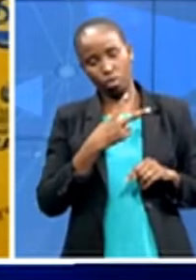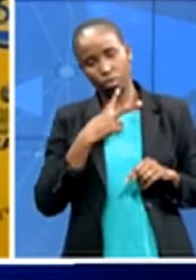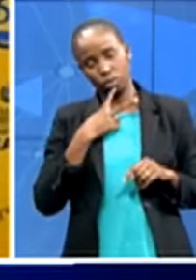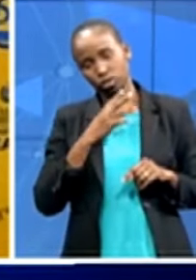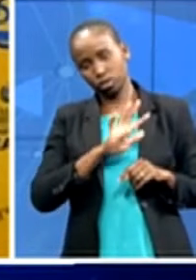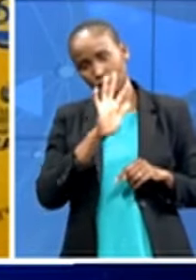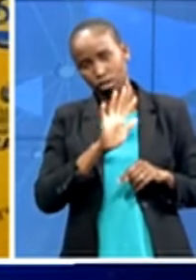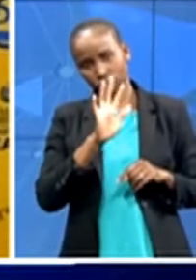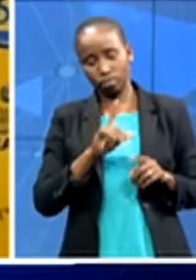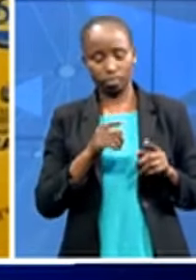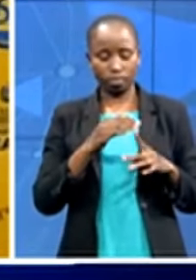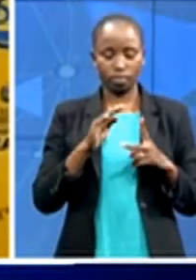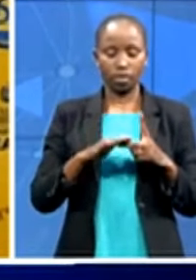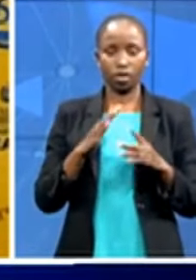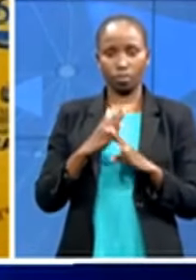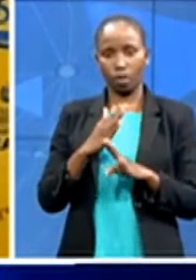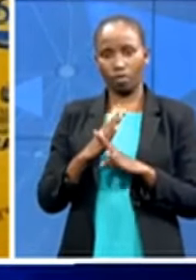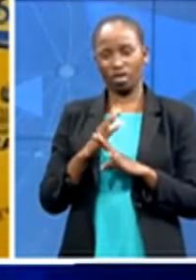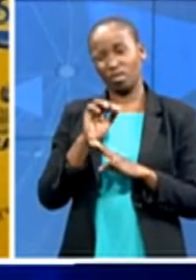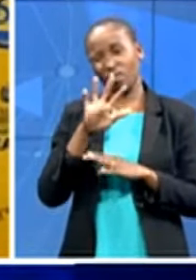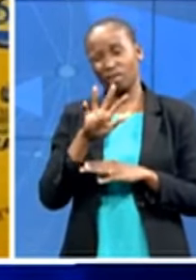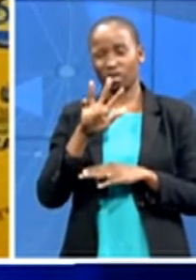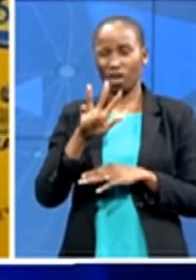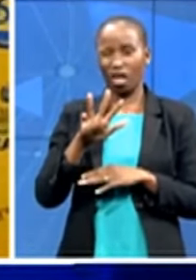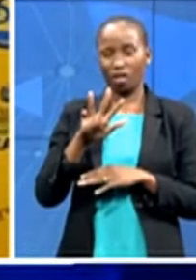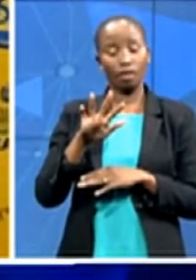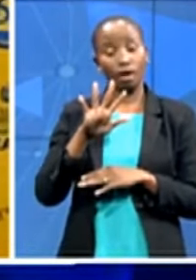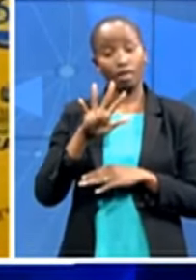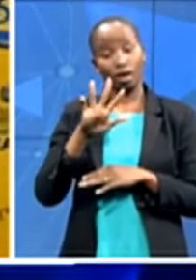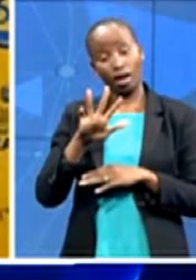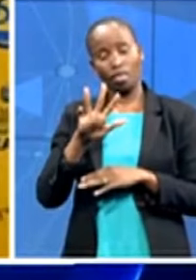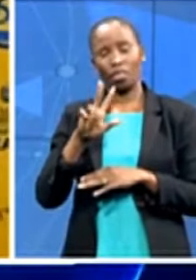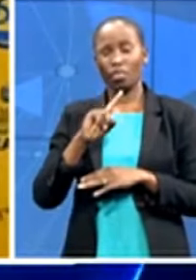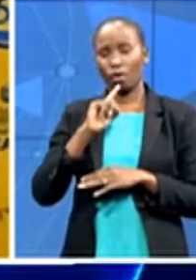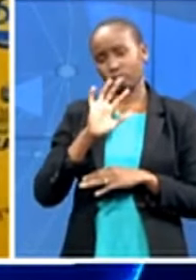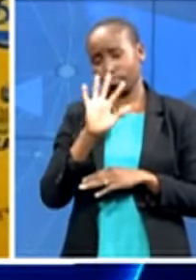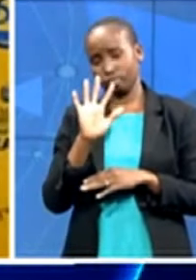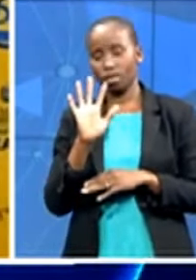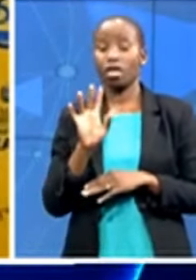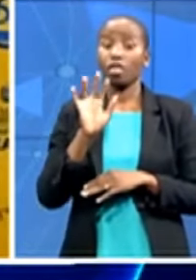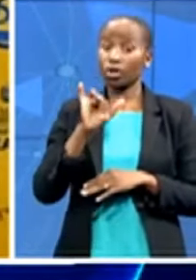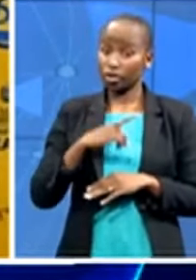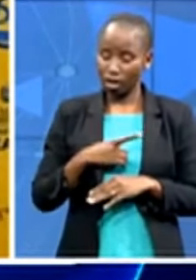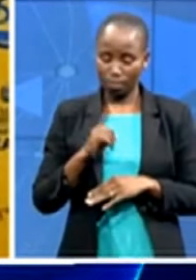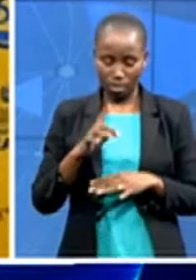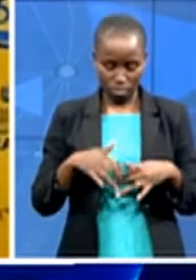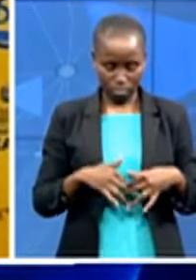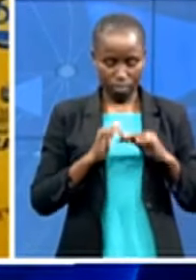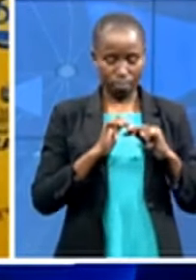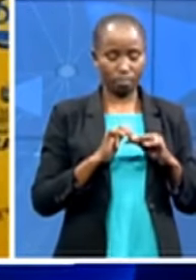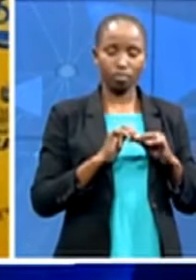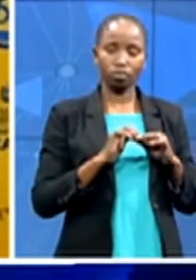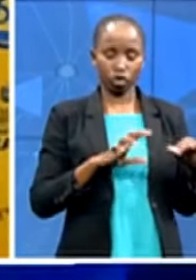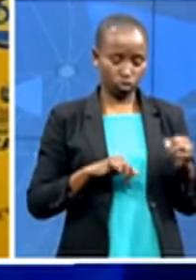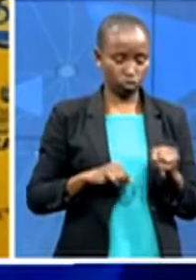59 000 and and at that time we had to come up with a strategy to say how are you going to make sure that at least give